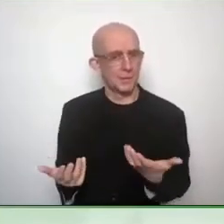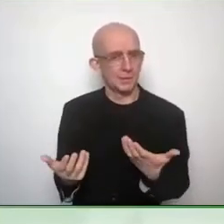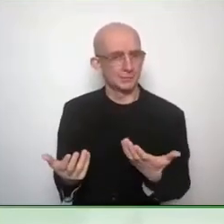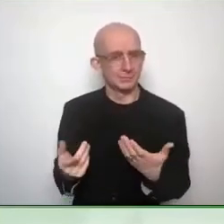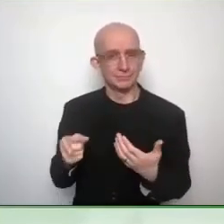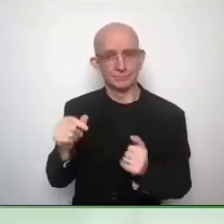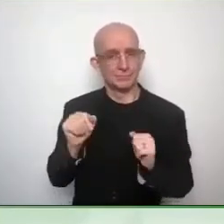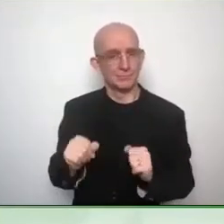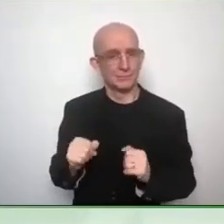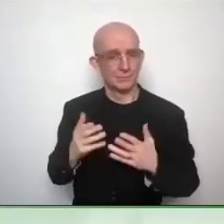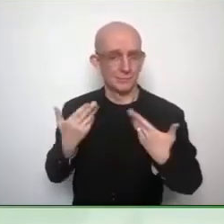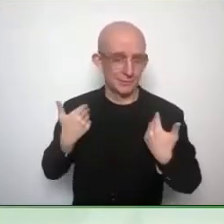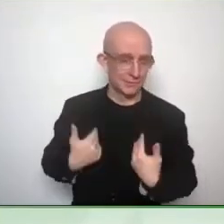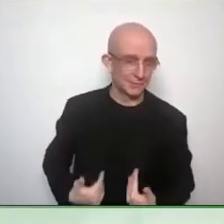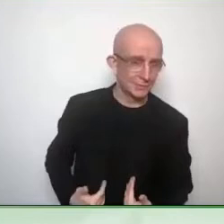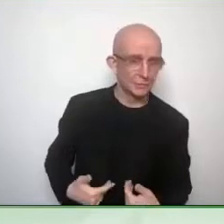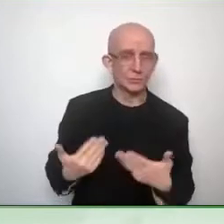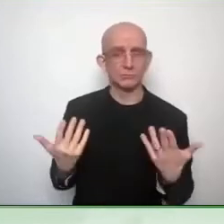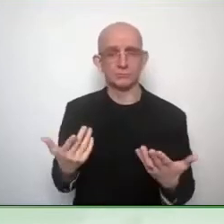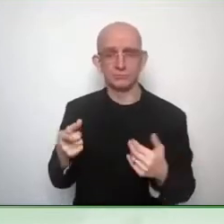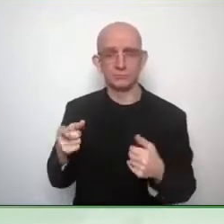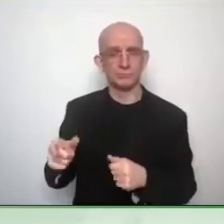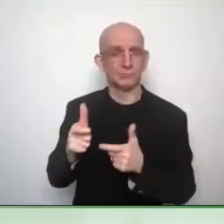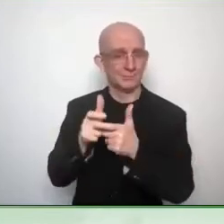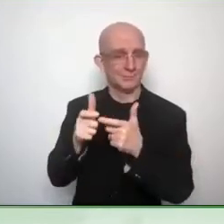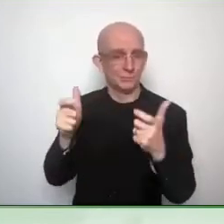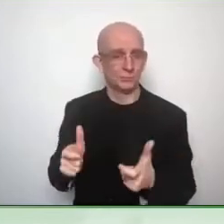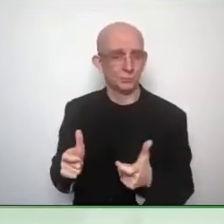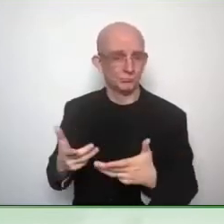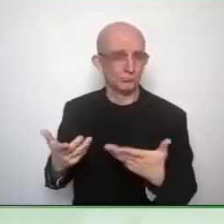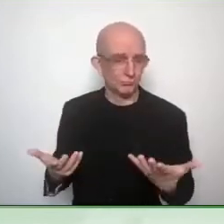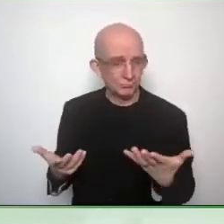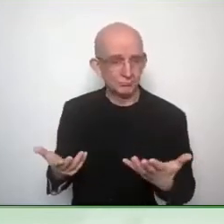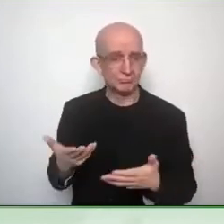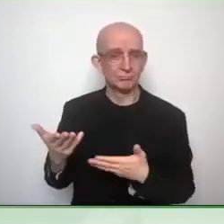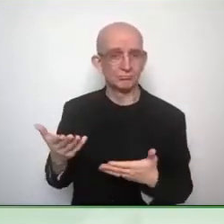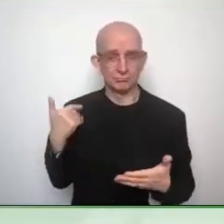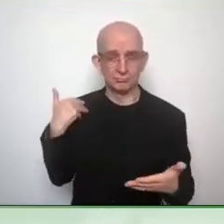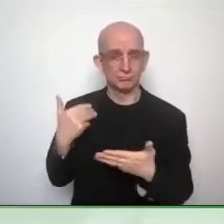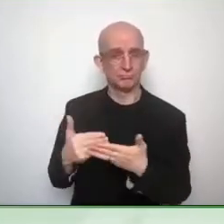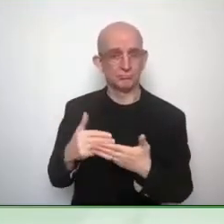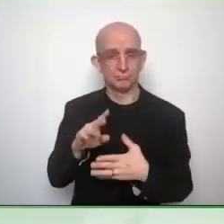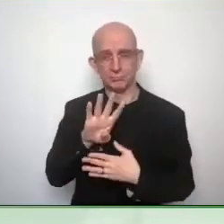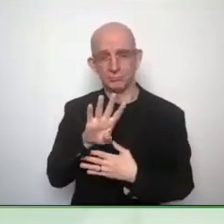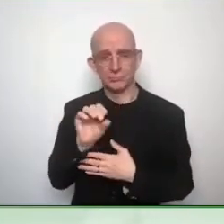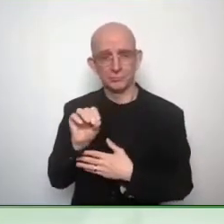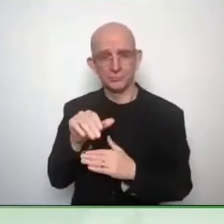live or work in Europe, but it's not a requirement. We have members all across the world.